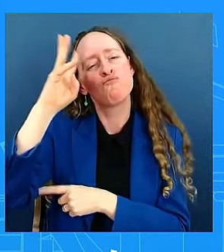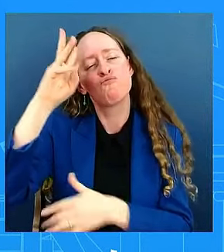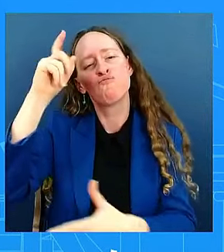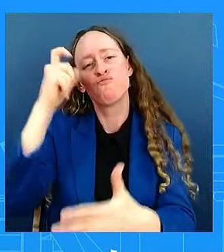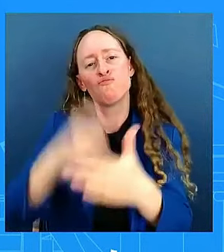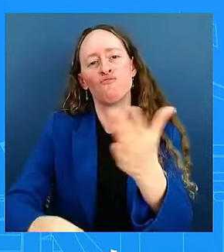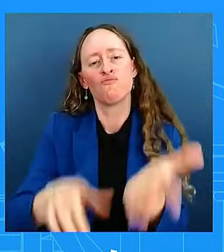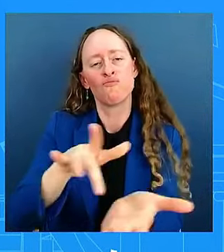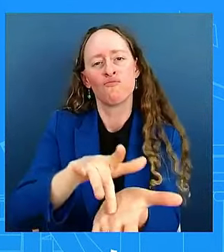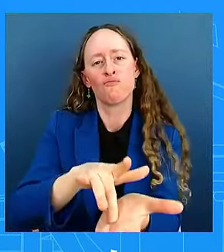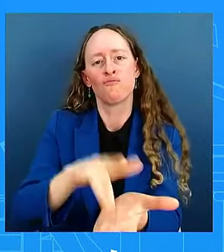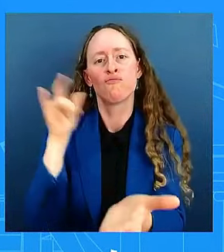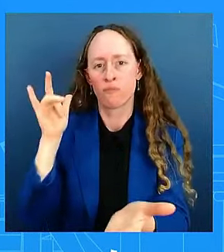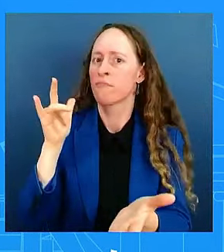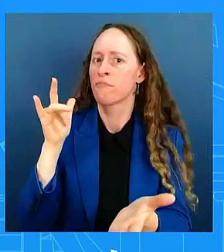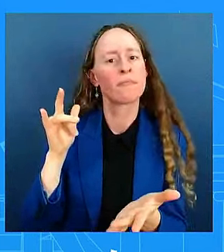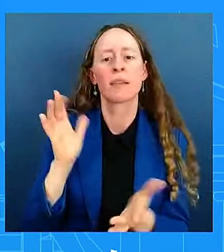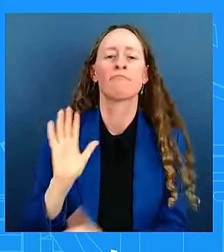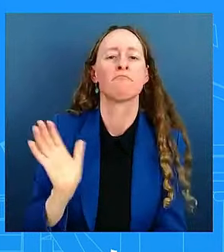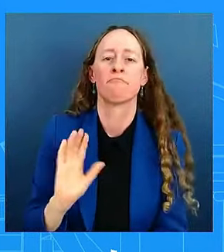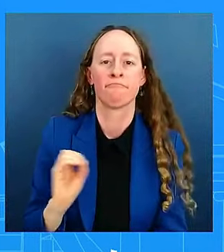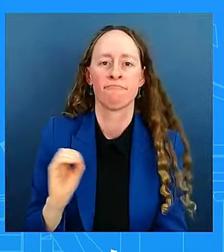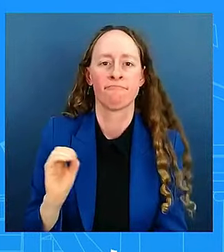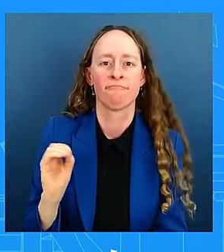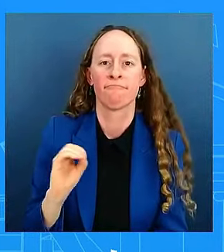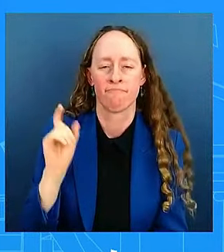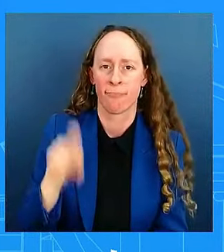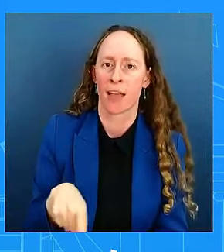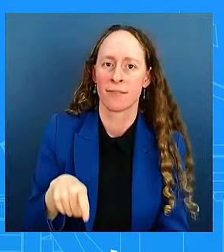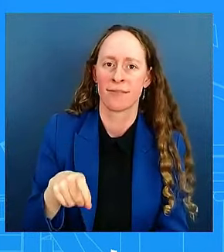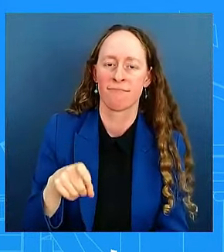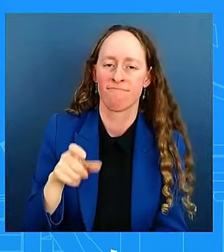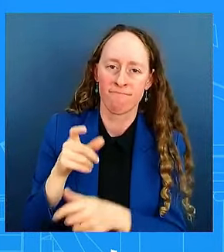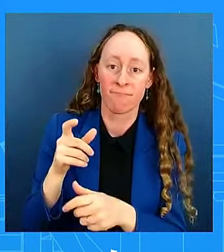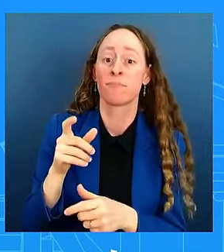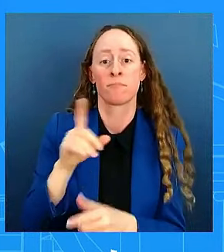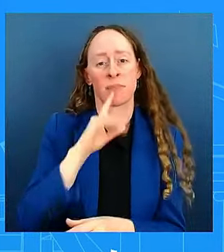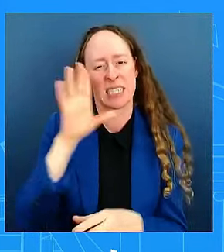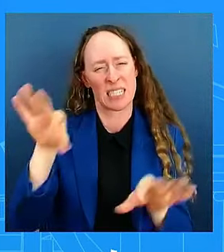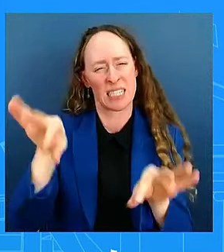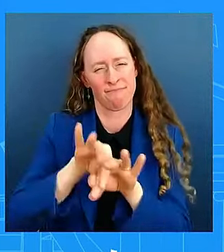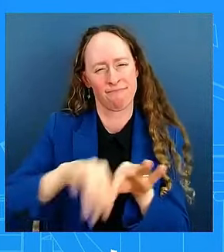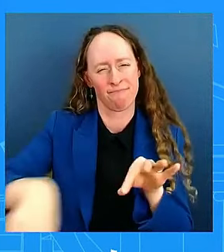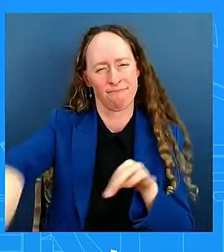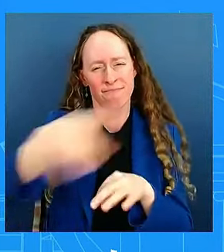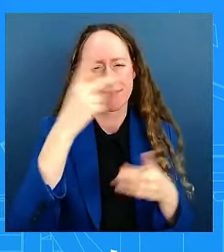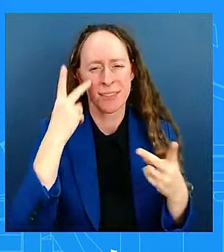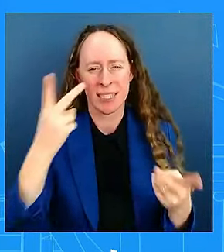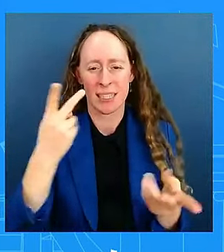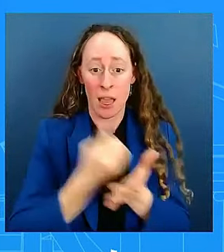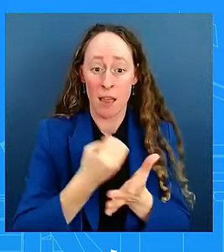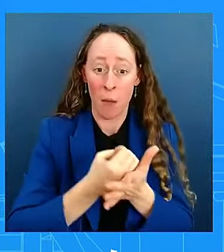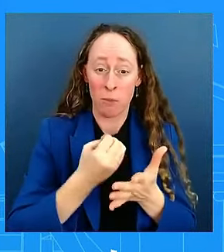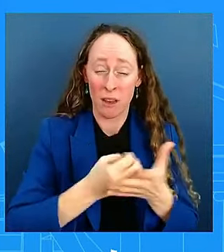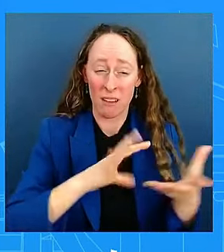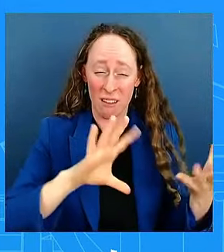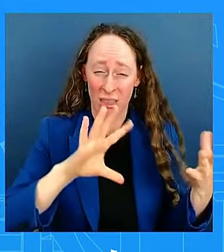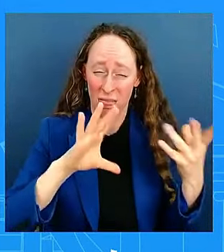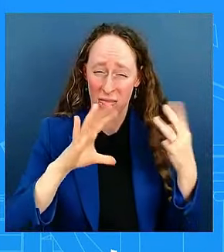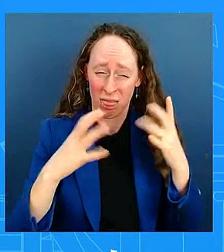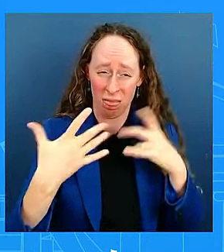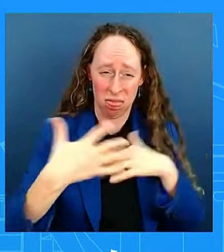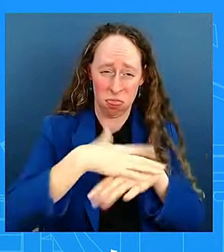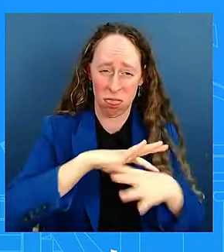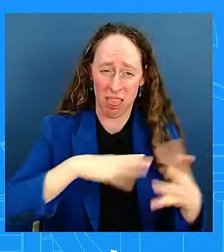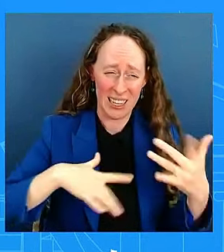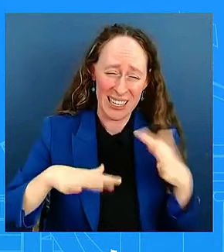simple fact is we've gone from economy in crisis to literally having the strongest economy in the world. And — but we've got — we've